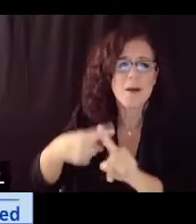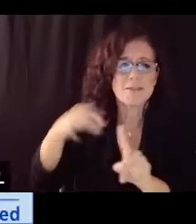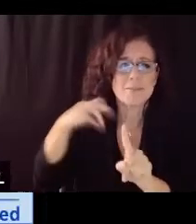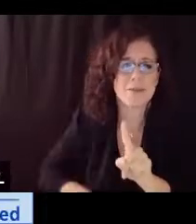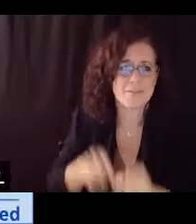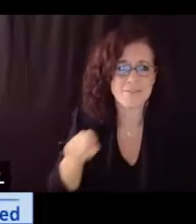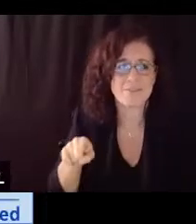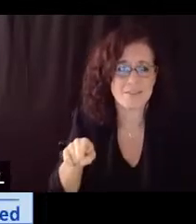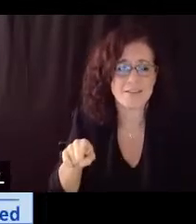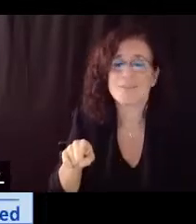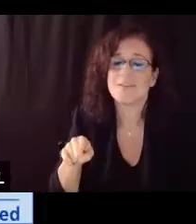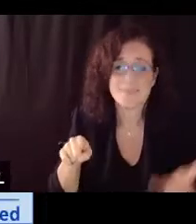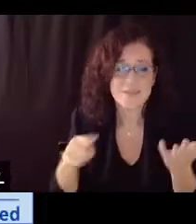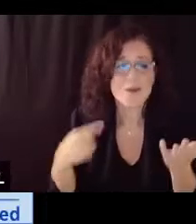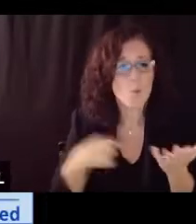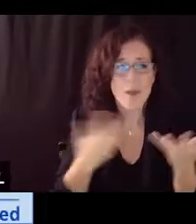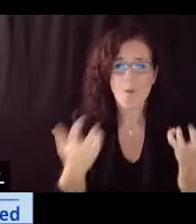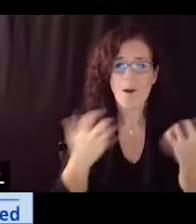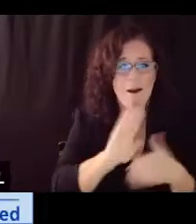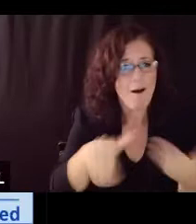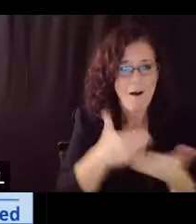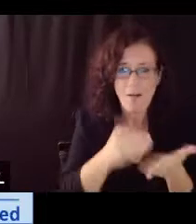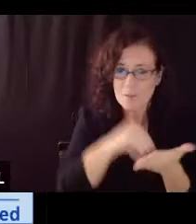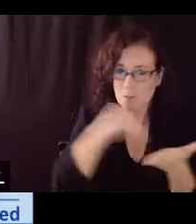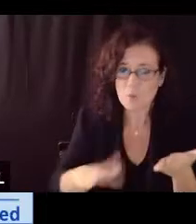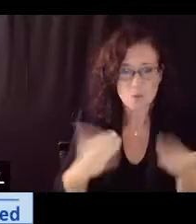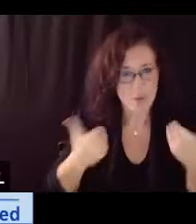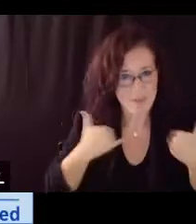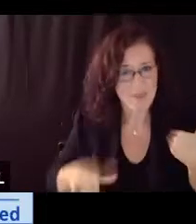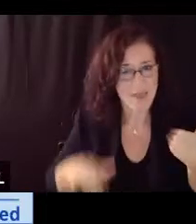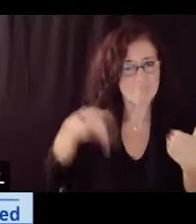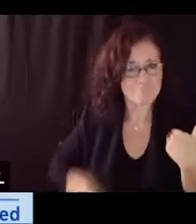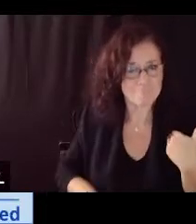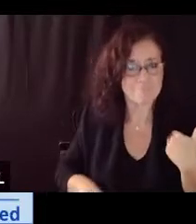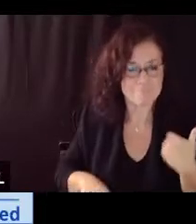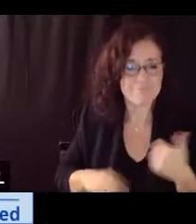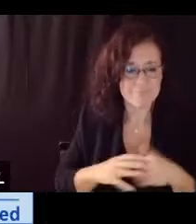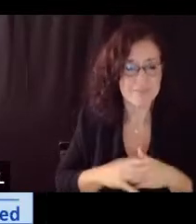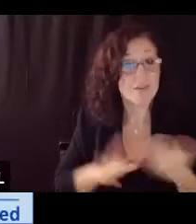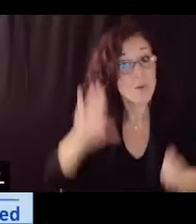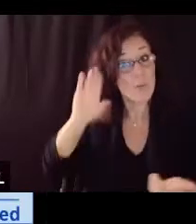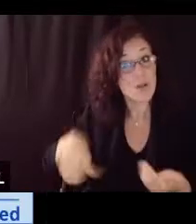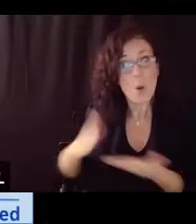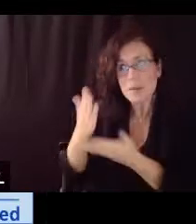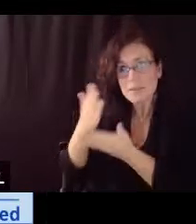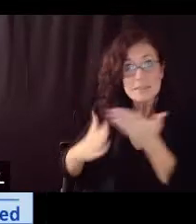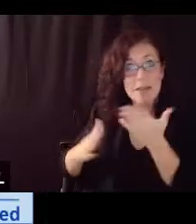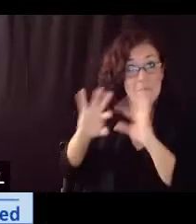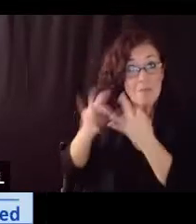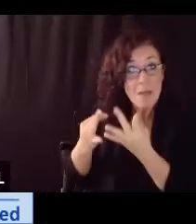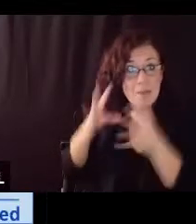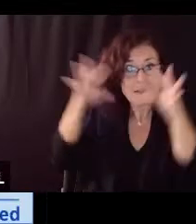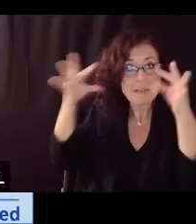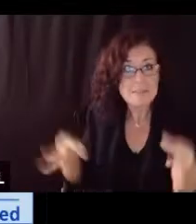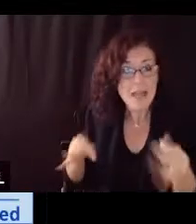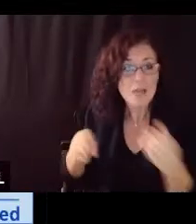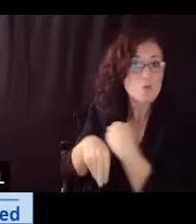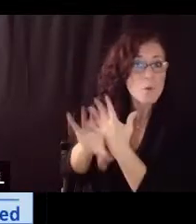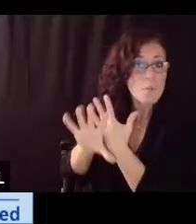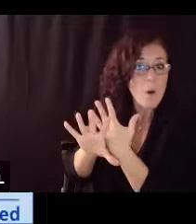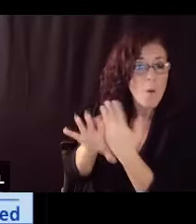we want that opportunity for each child knowing that some families and some children will still opt to do remote learning